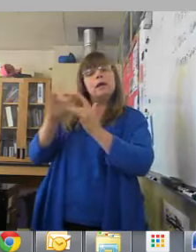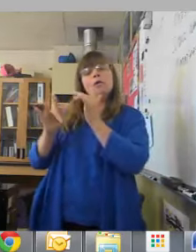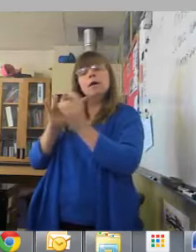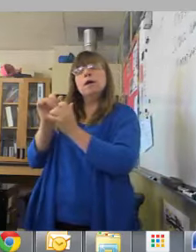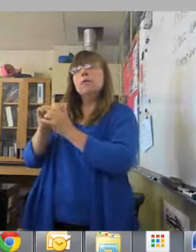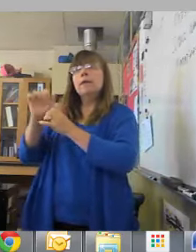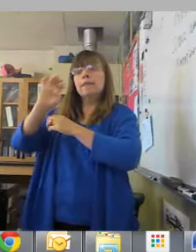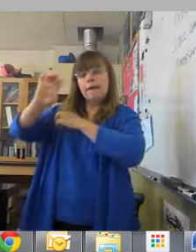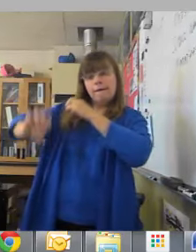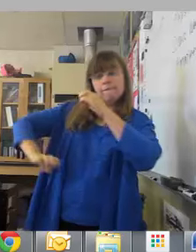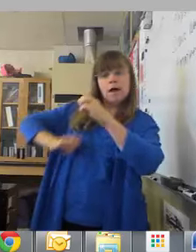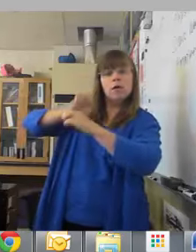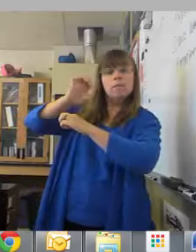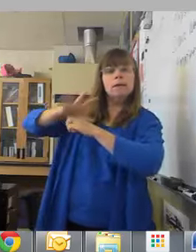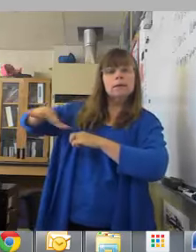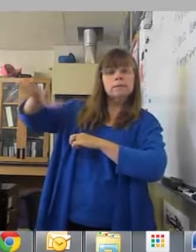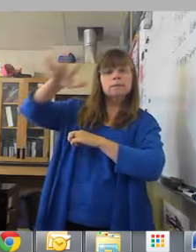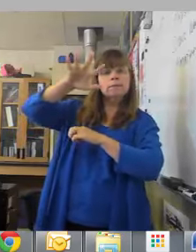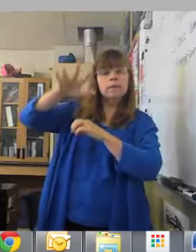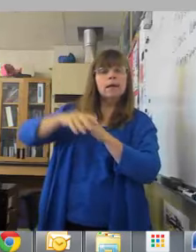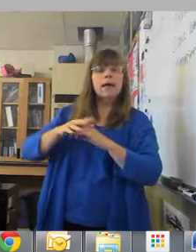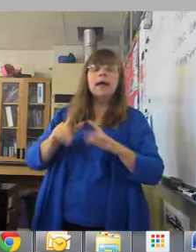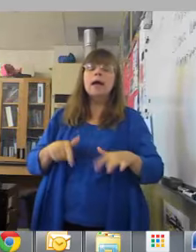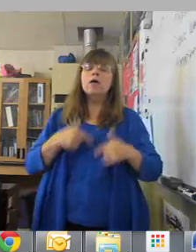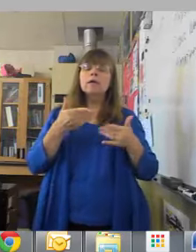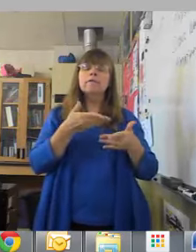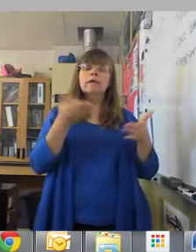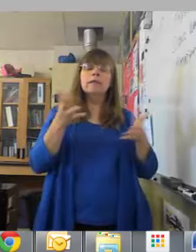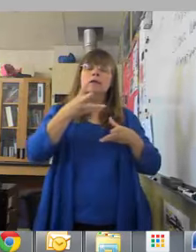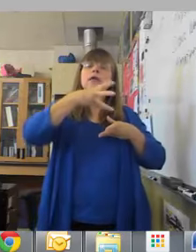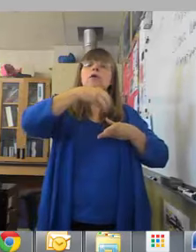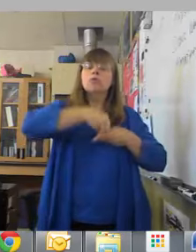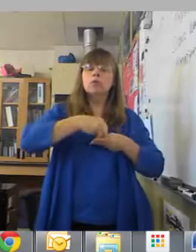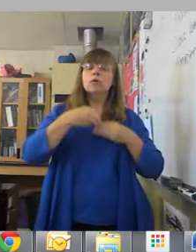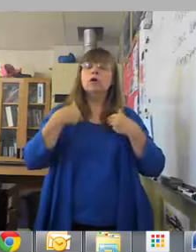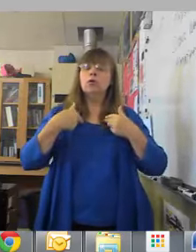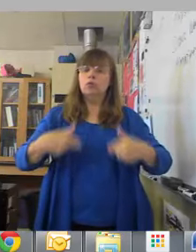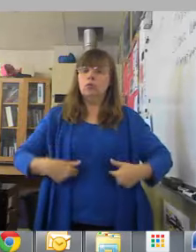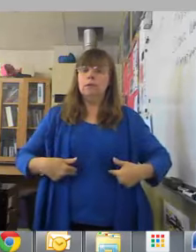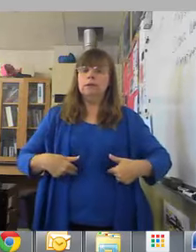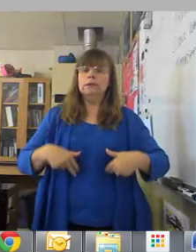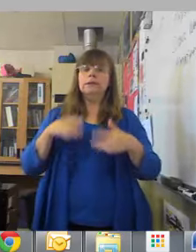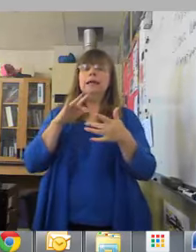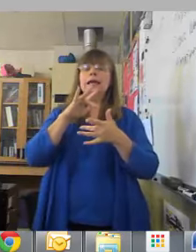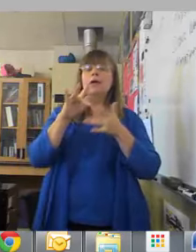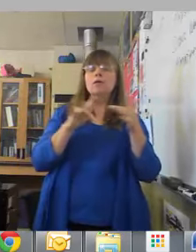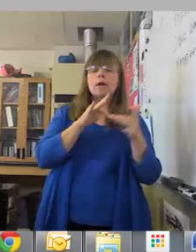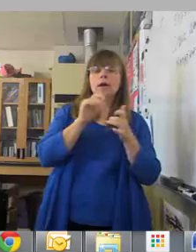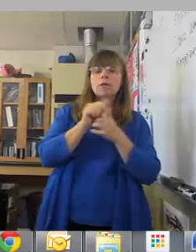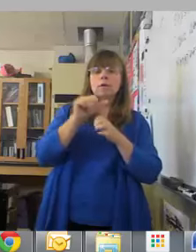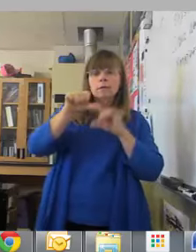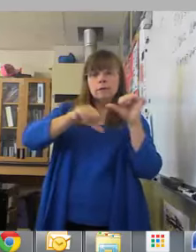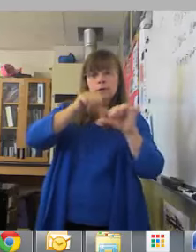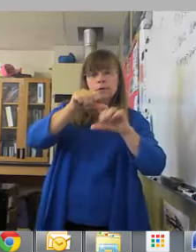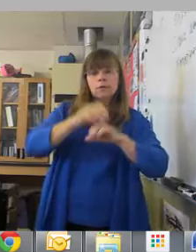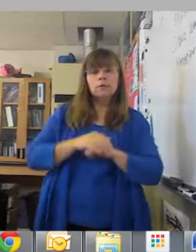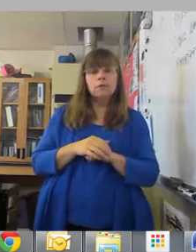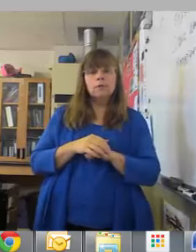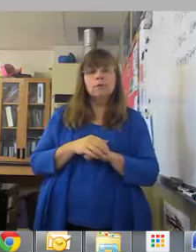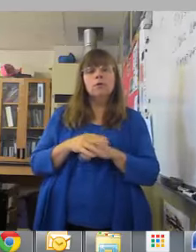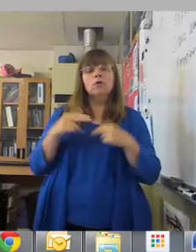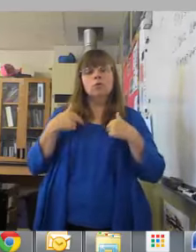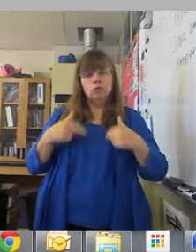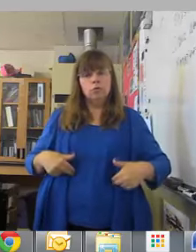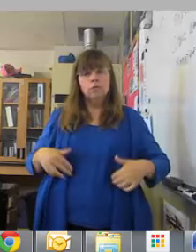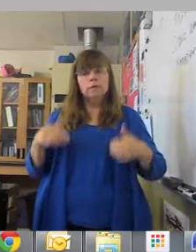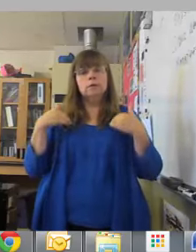what they do is they study how living things, including humans, interact with each other. So humans with